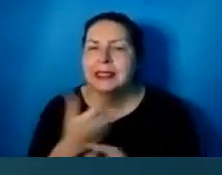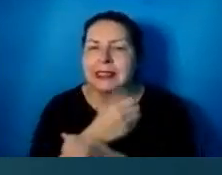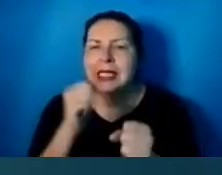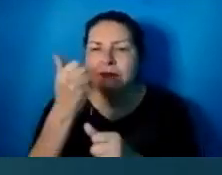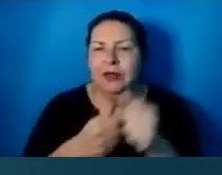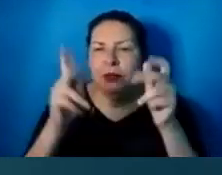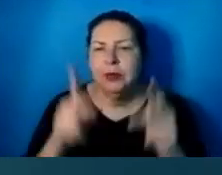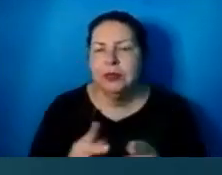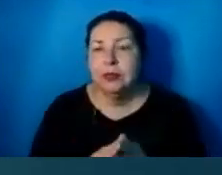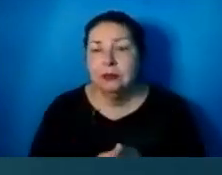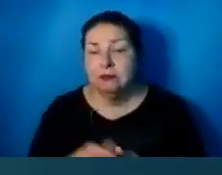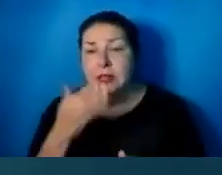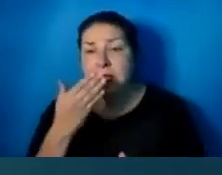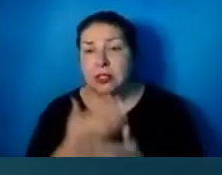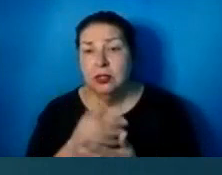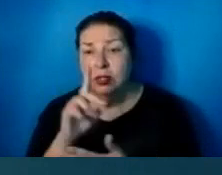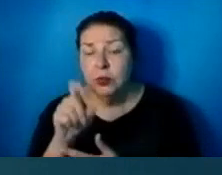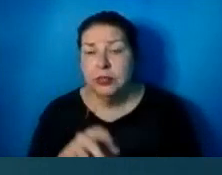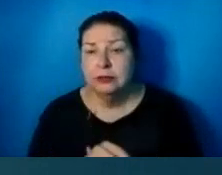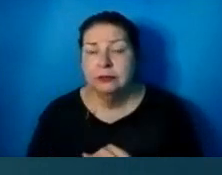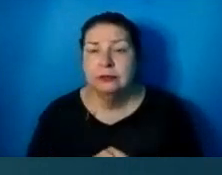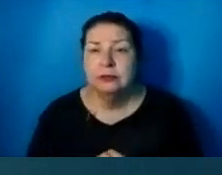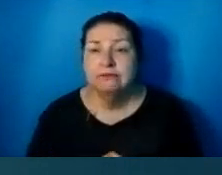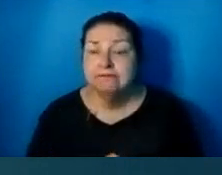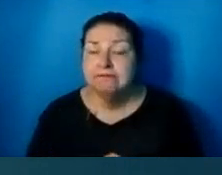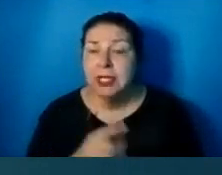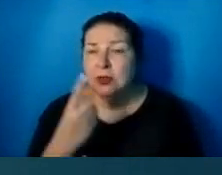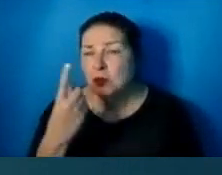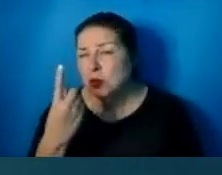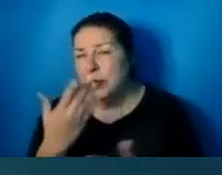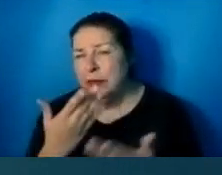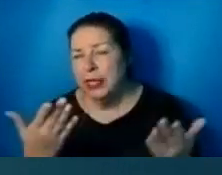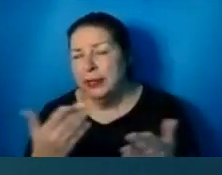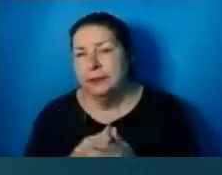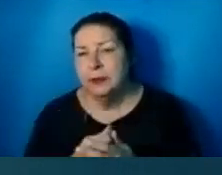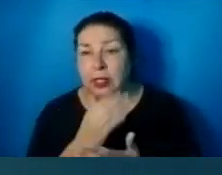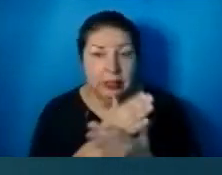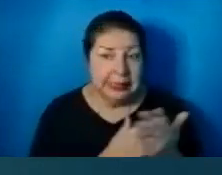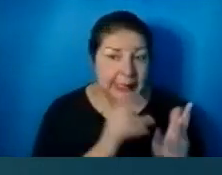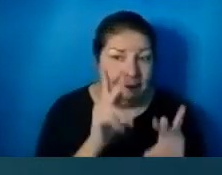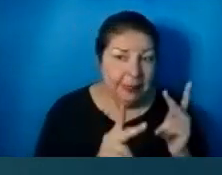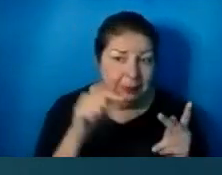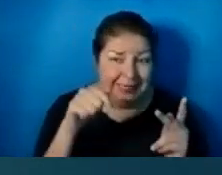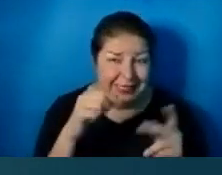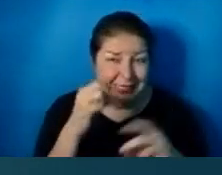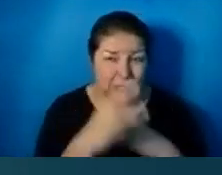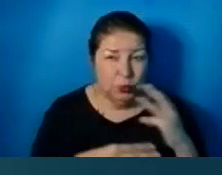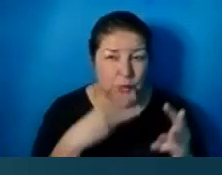And it comes down to really one thing. There are some people in this world